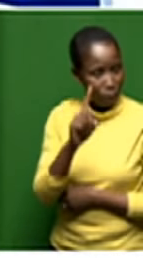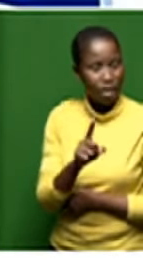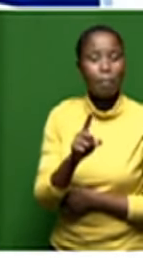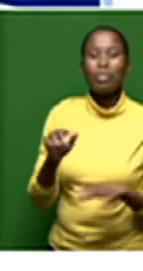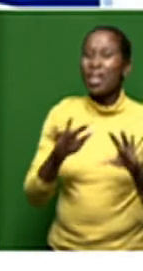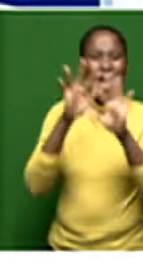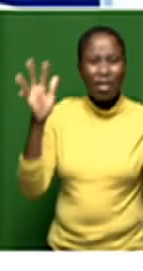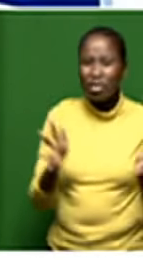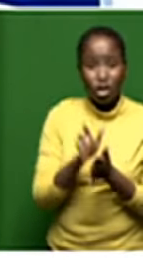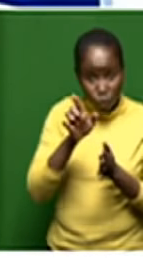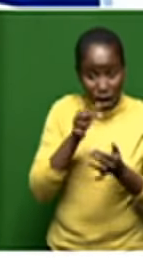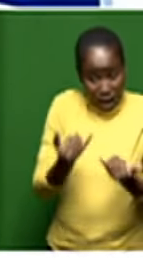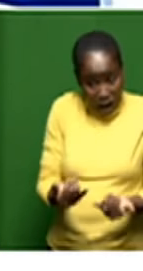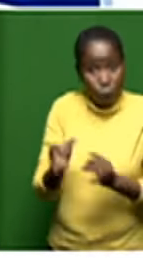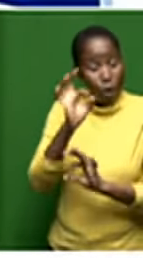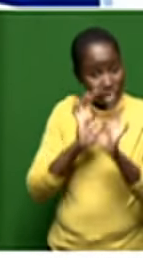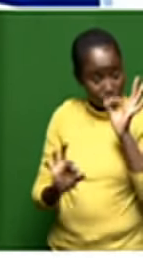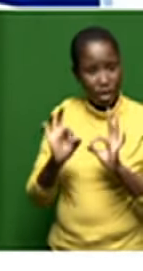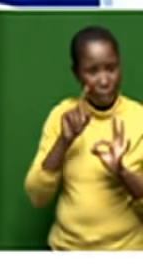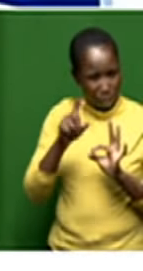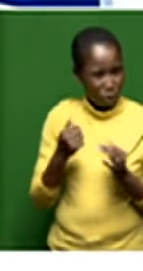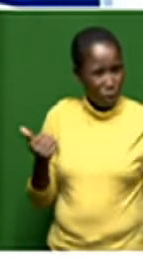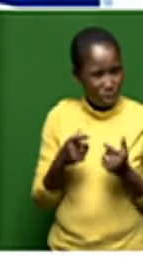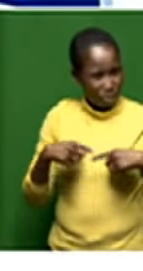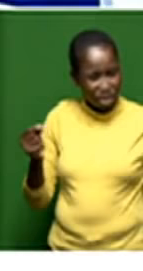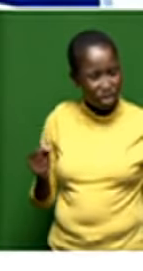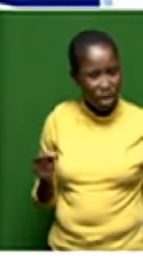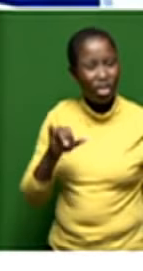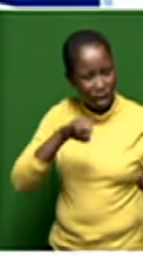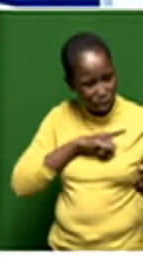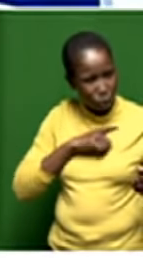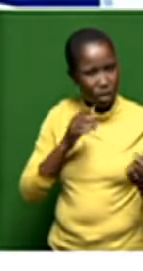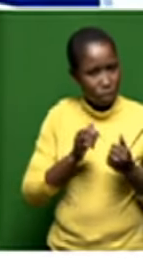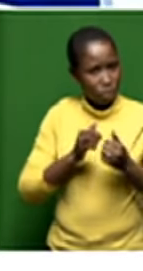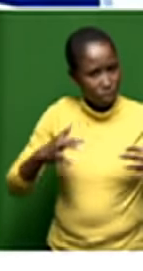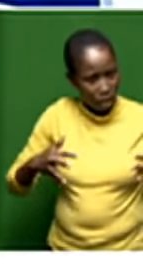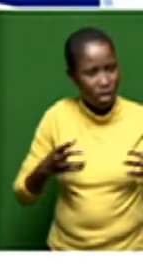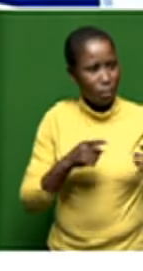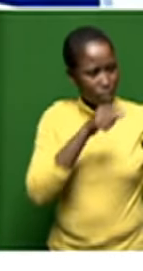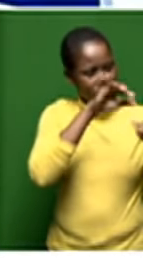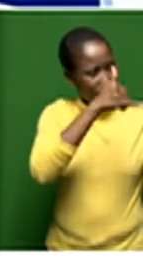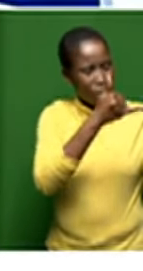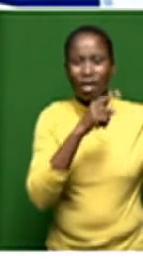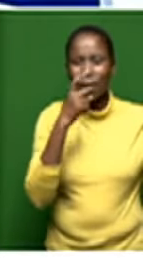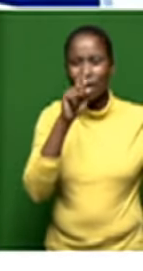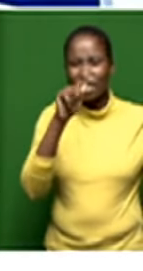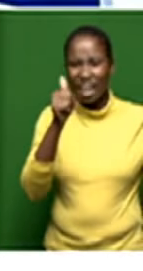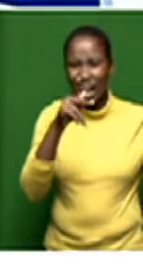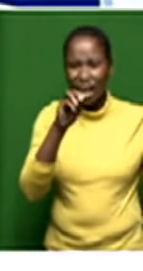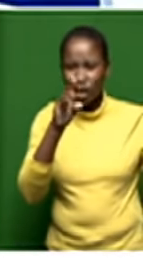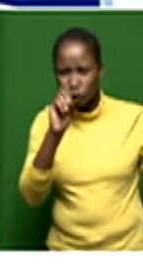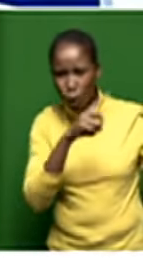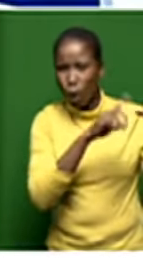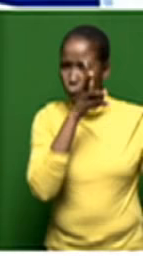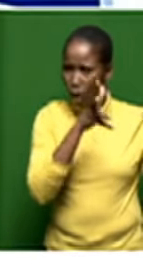things that you are telling us now would have already been concluded this is why the award was made that takato would come in as an uh